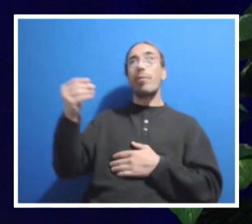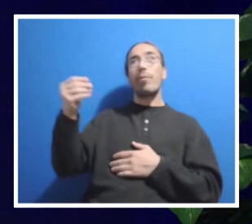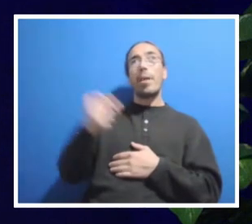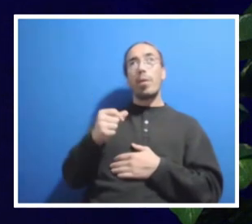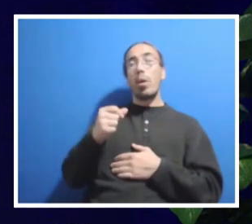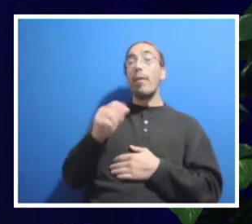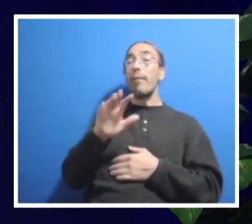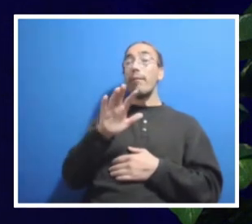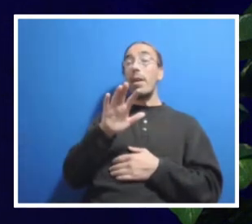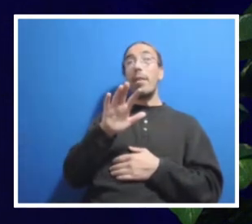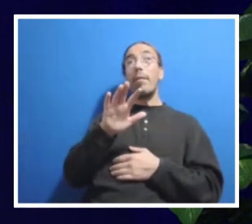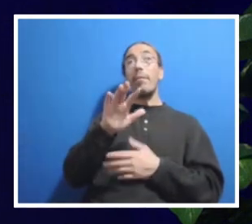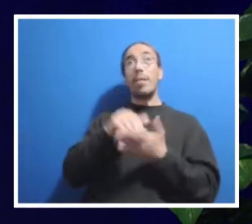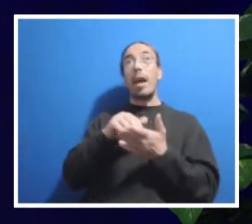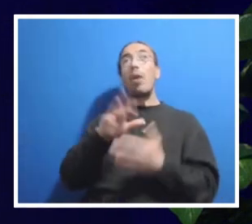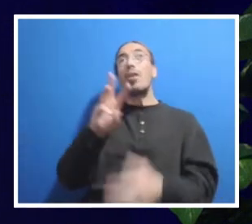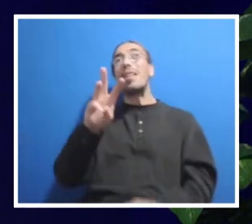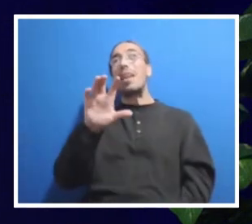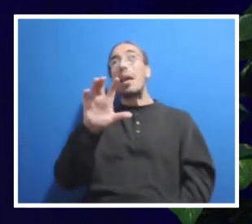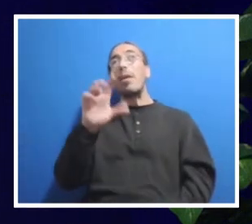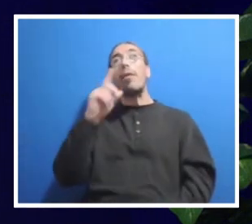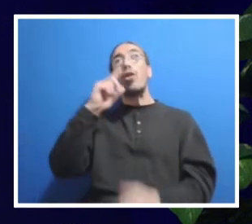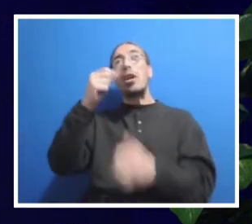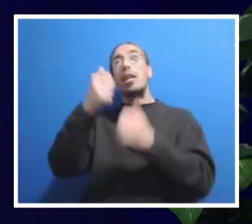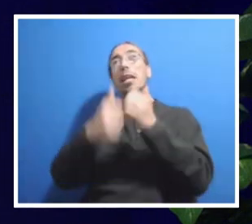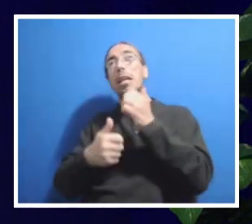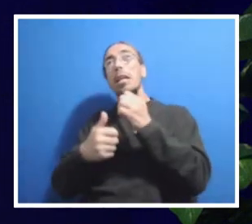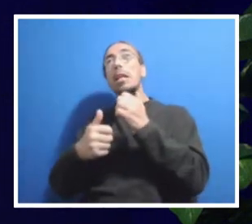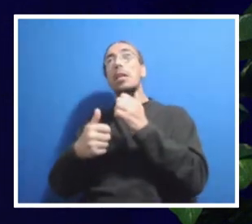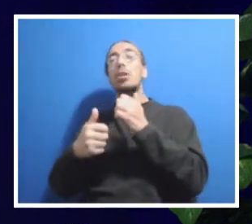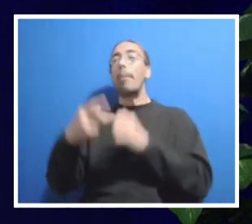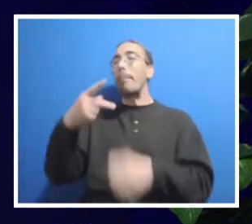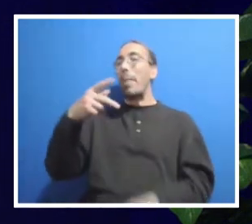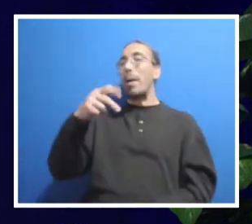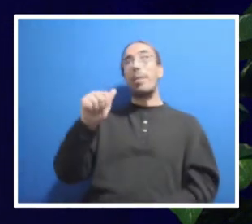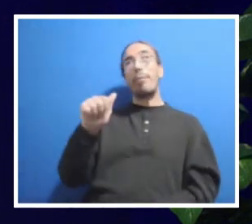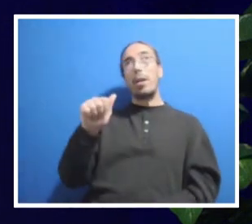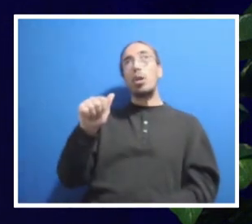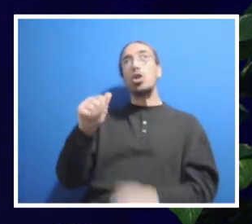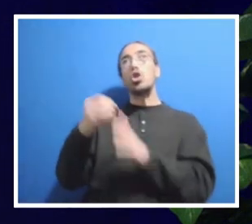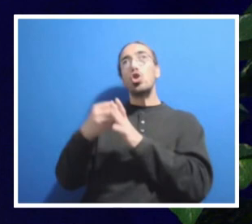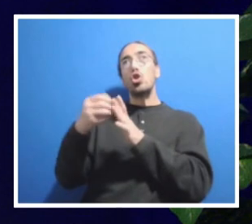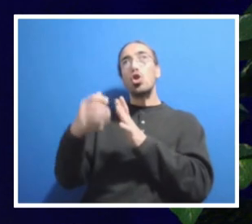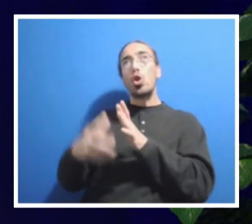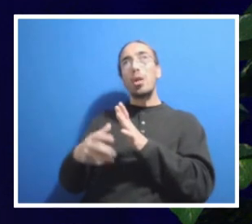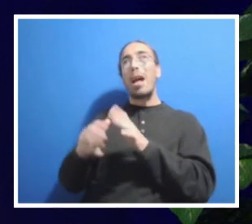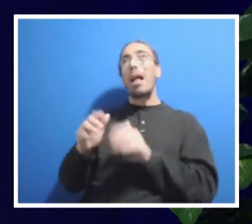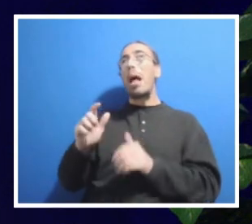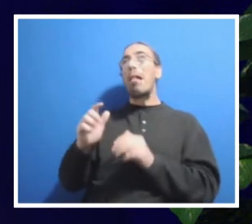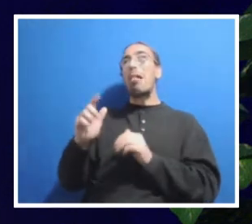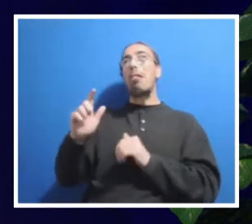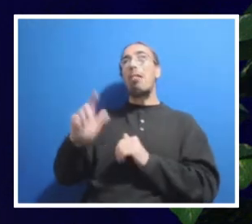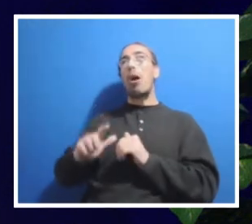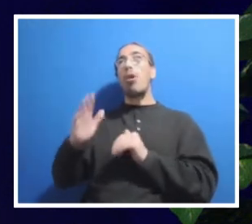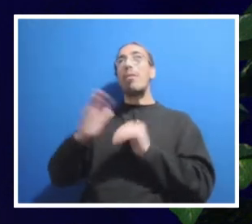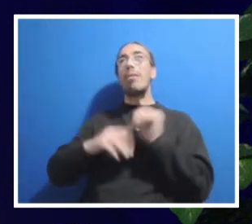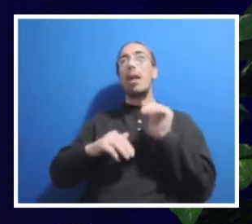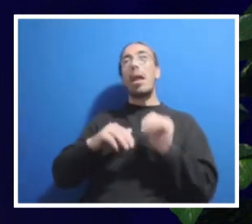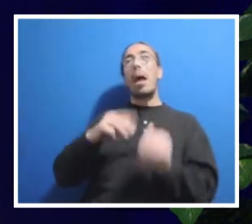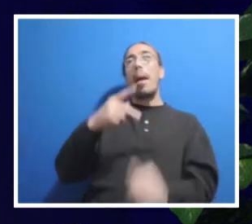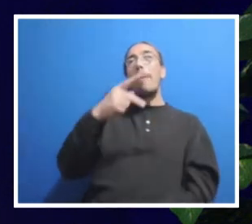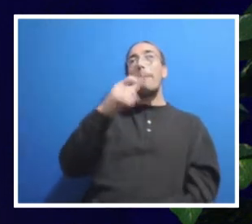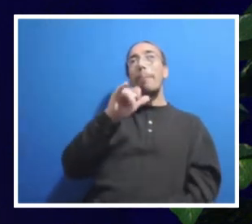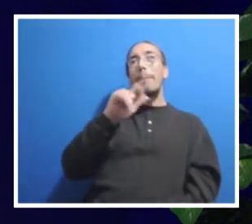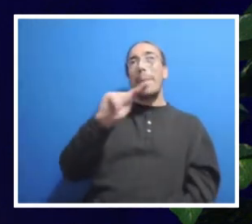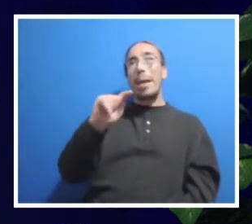per Pennsylvania student. And that's lower than Pitt or Temple or Pashi. And we're confident